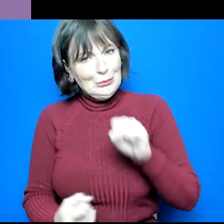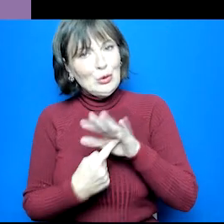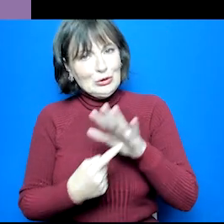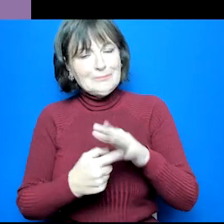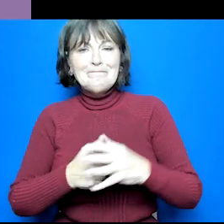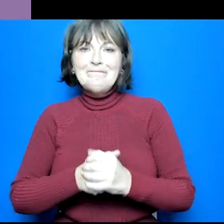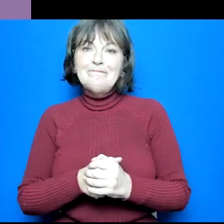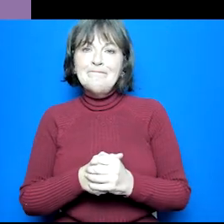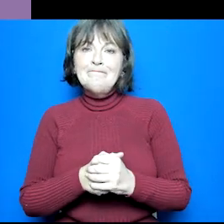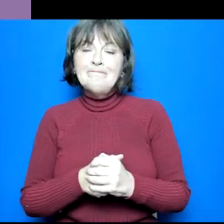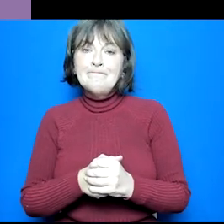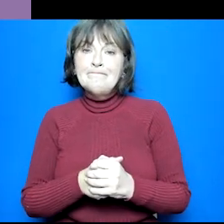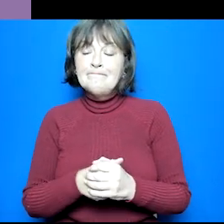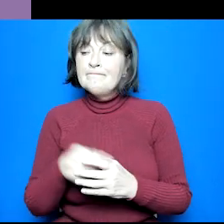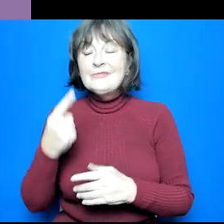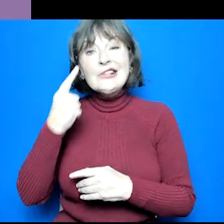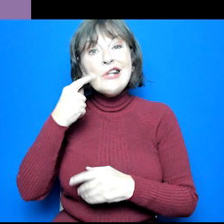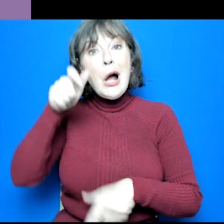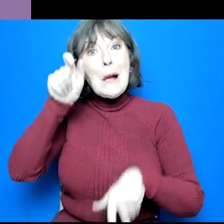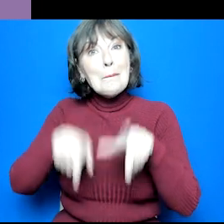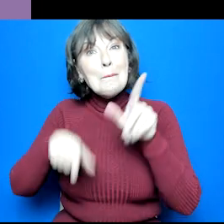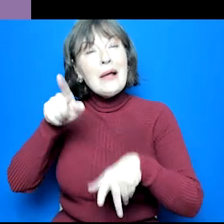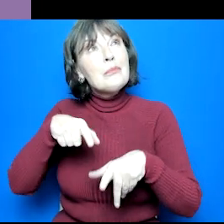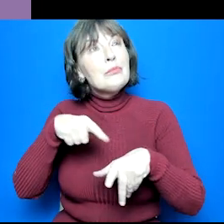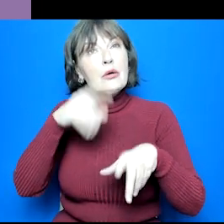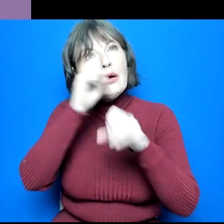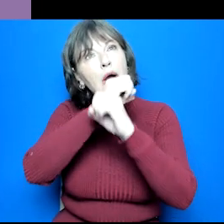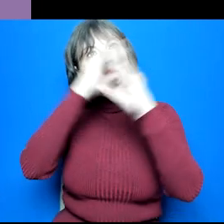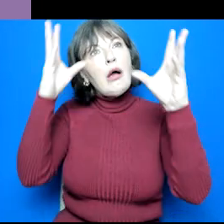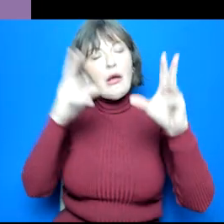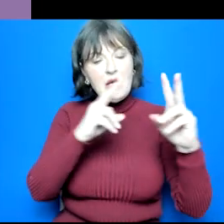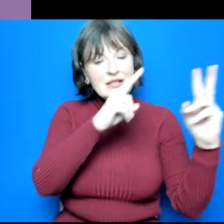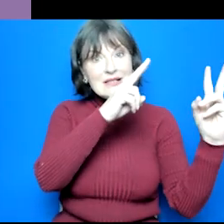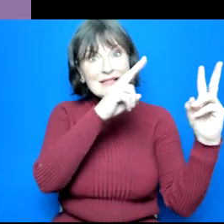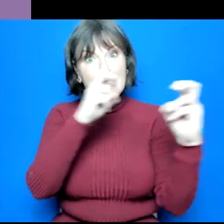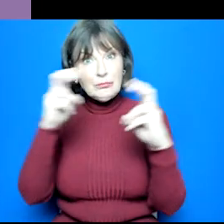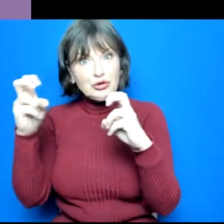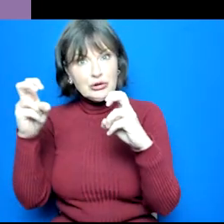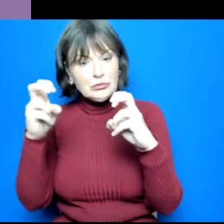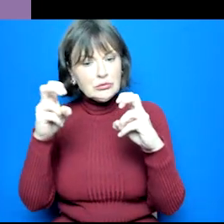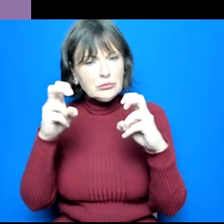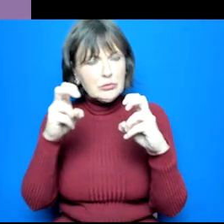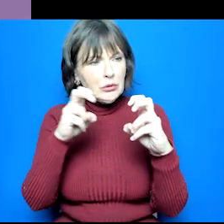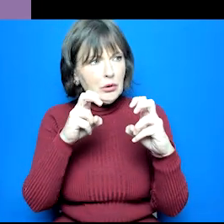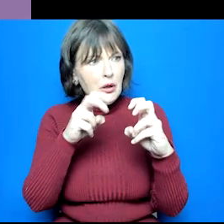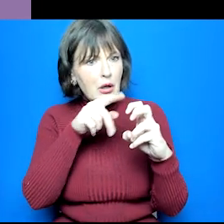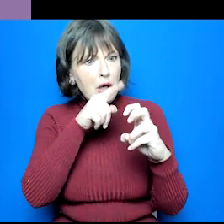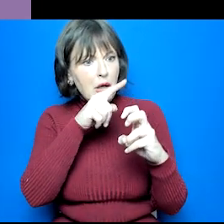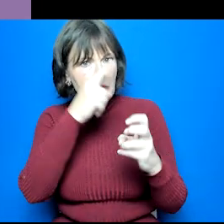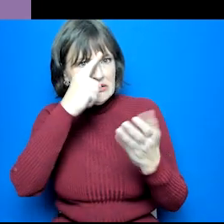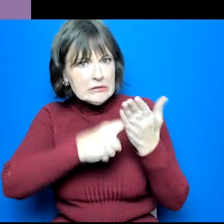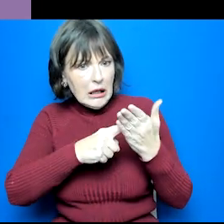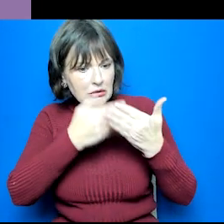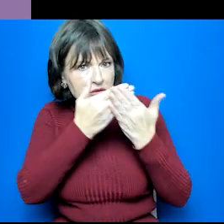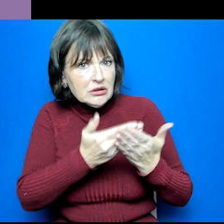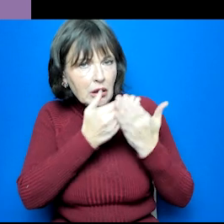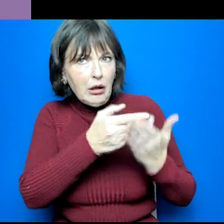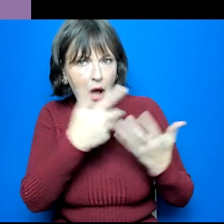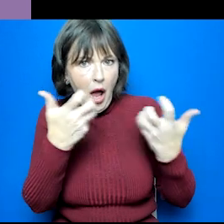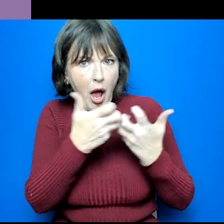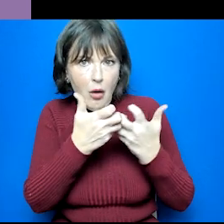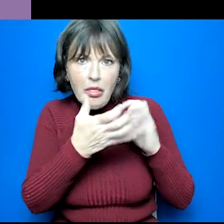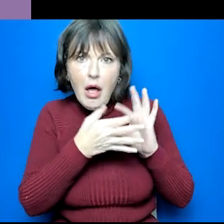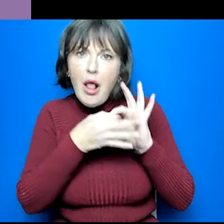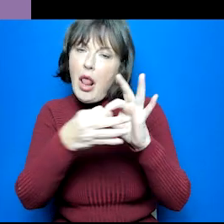Knowing where their option choices can lead to in the future can help young people understand the relationship between their subjects and the future career paths. The option